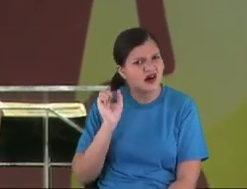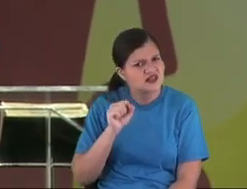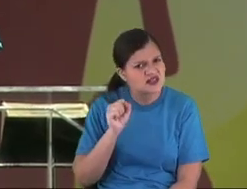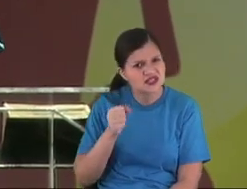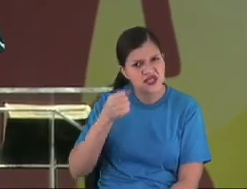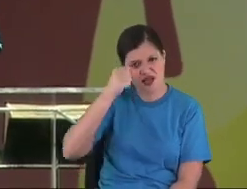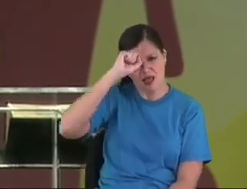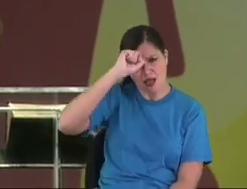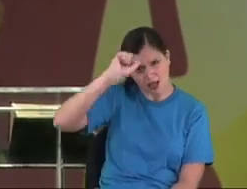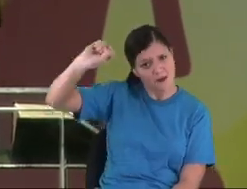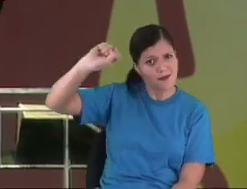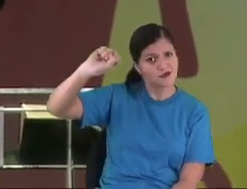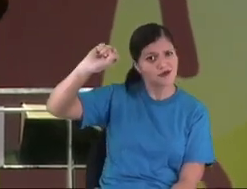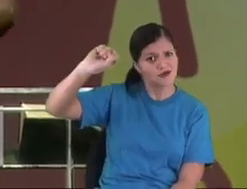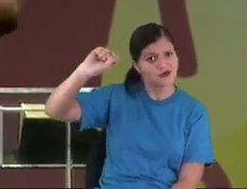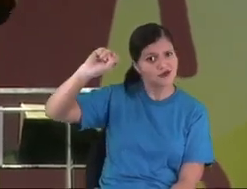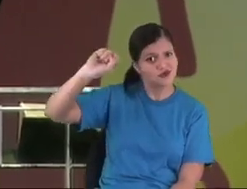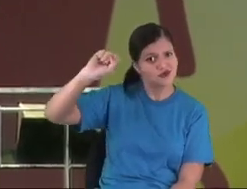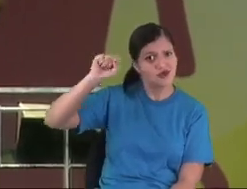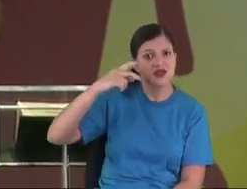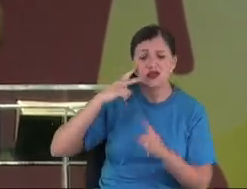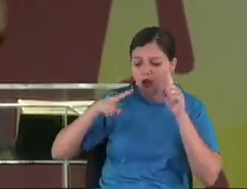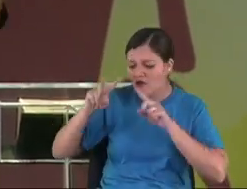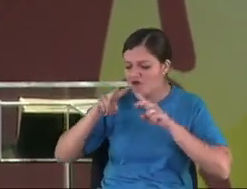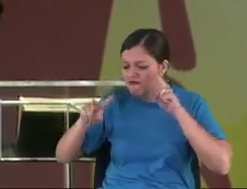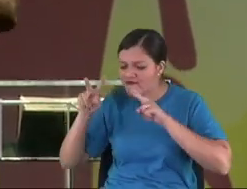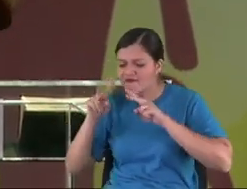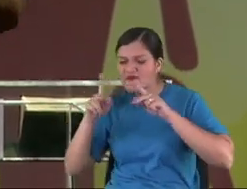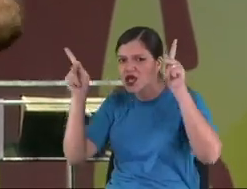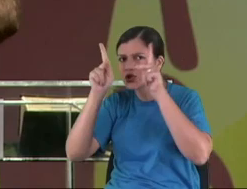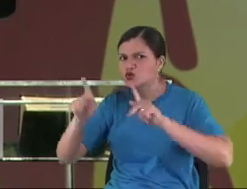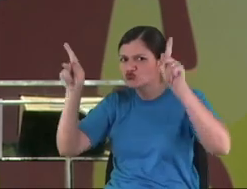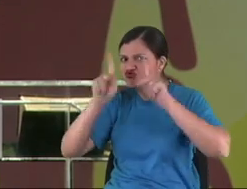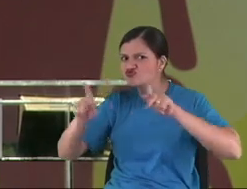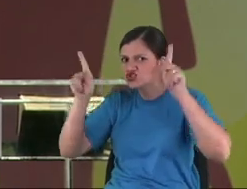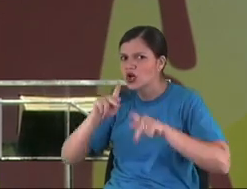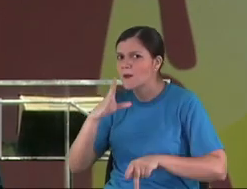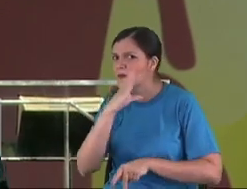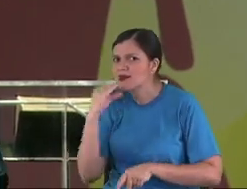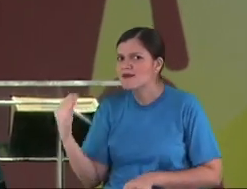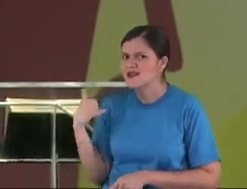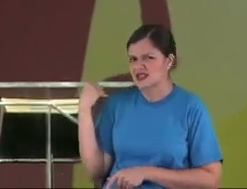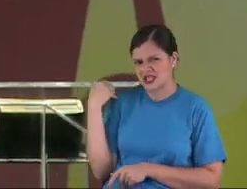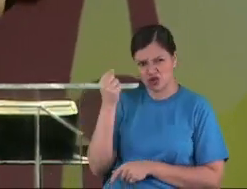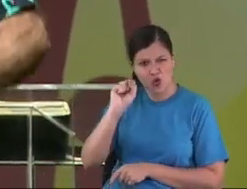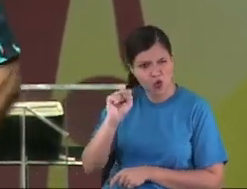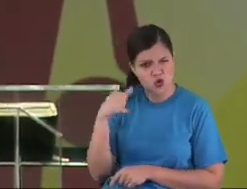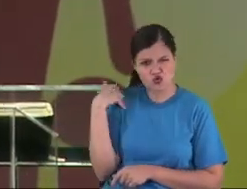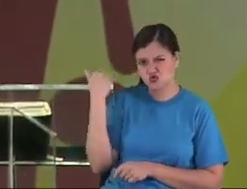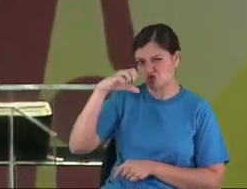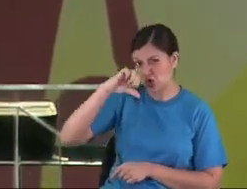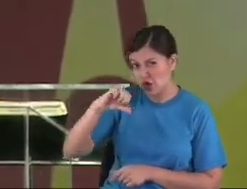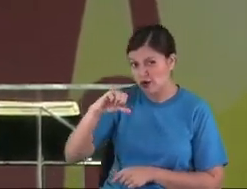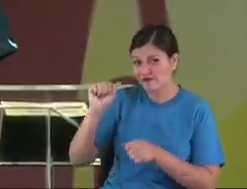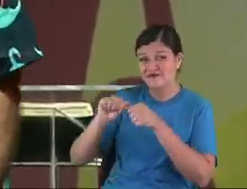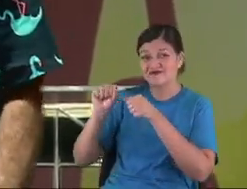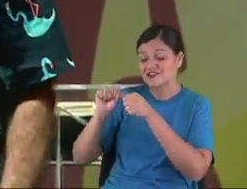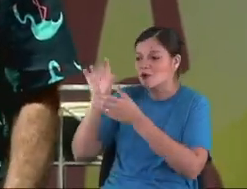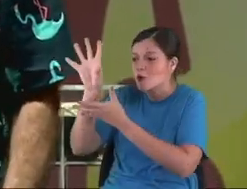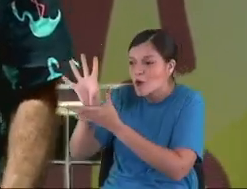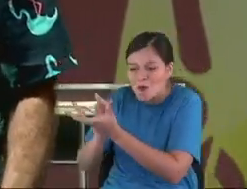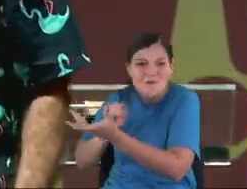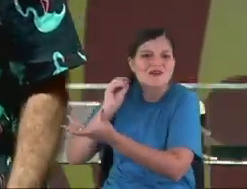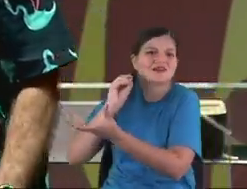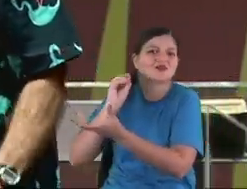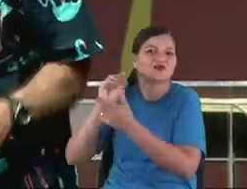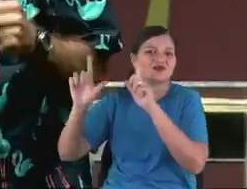When I watch in the malls, the nine-year girls, just like mating the Melissinhas,